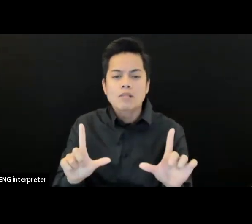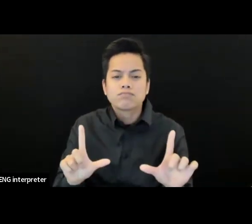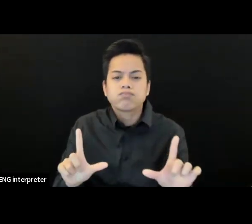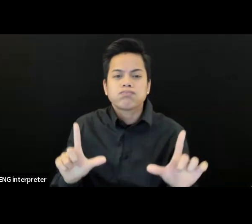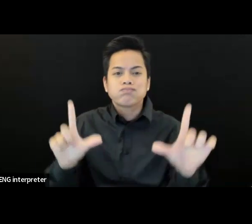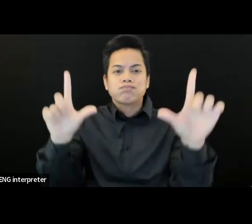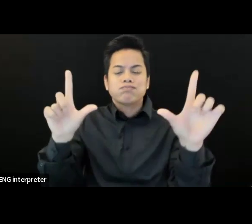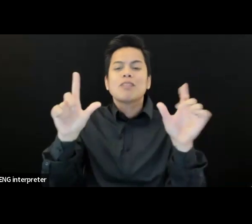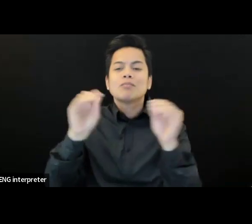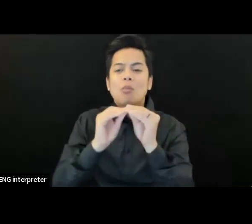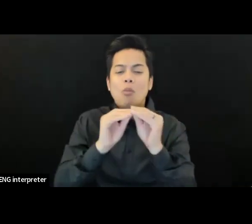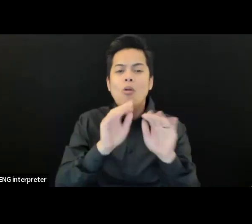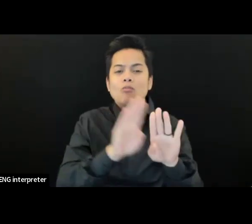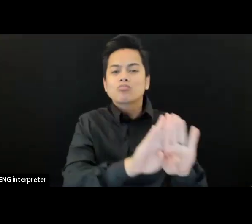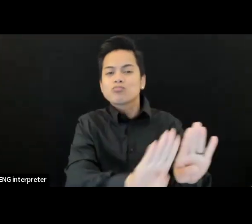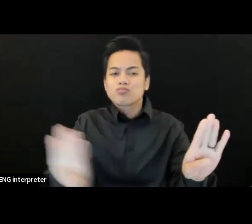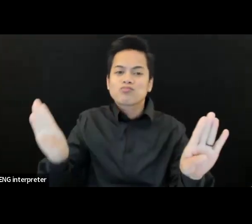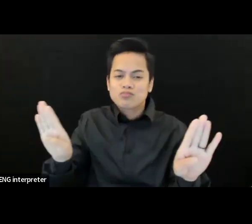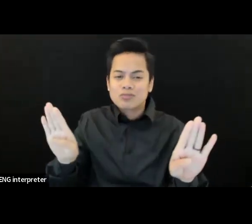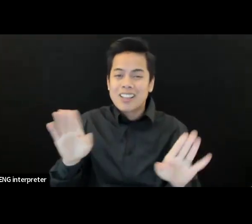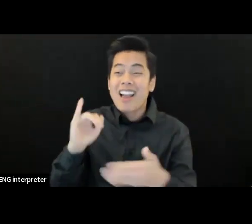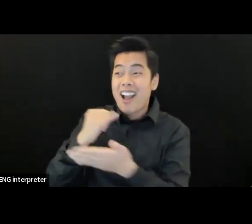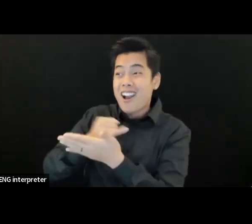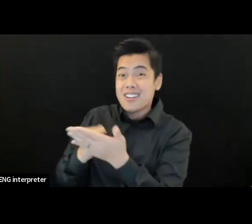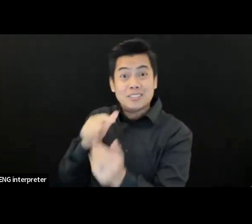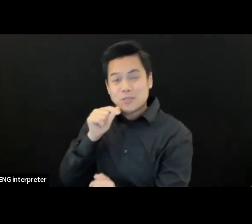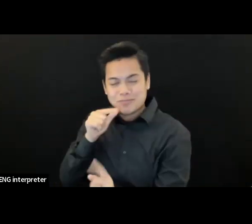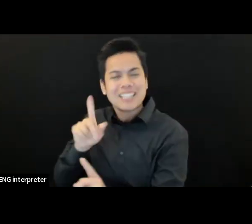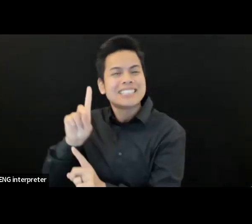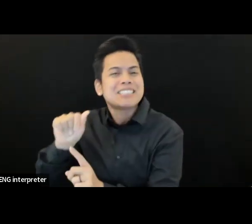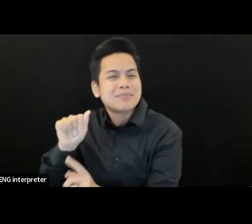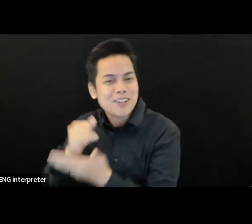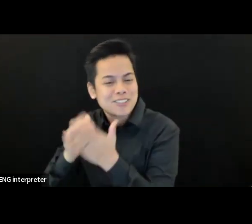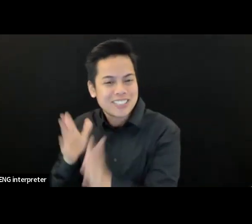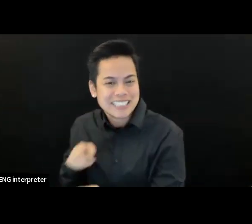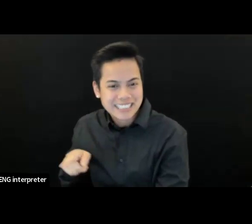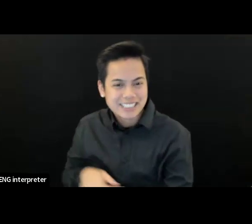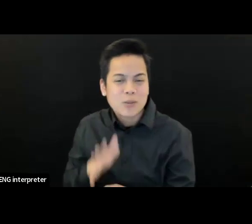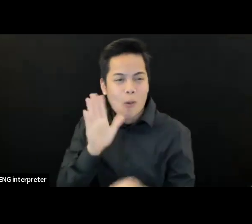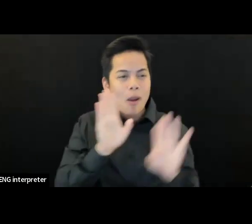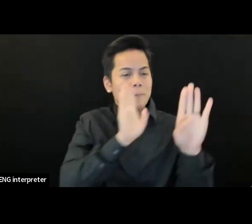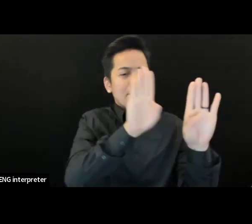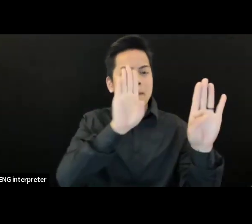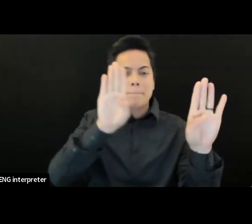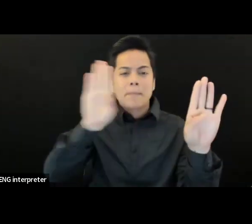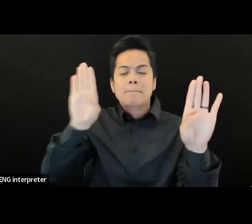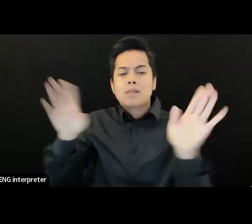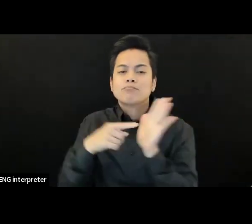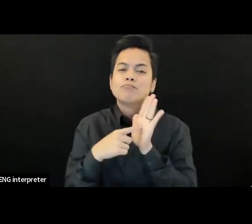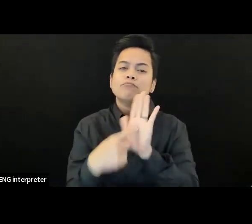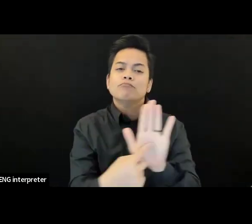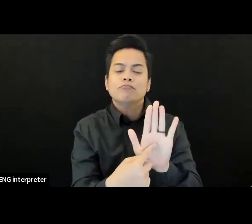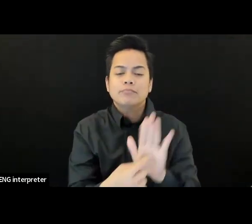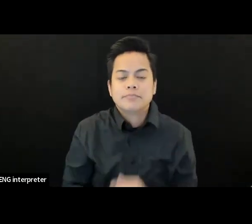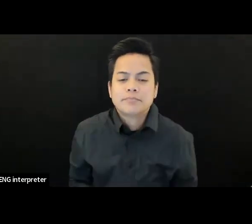And just another view of that same space kind of standing from where a speaker would stand in front of the screen. And you